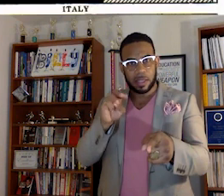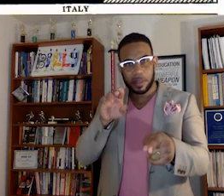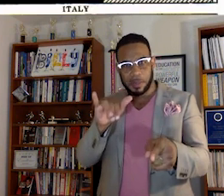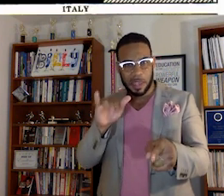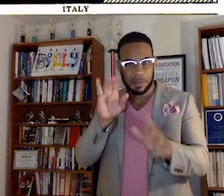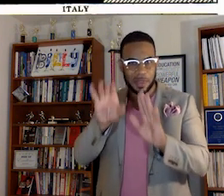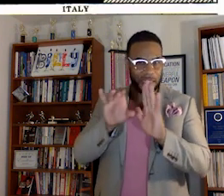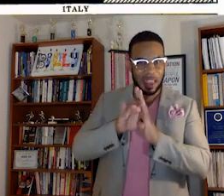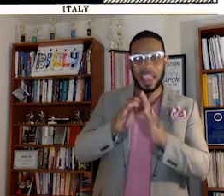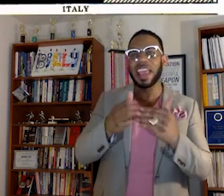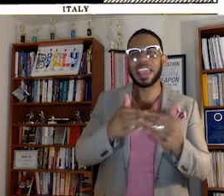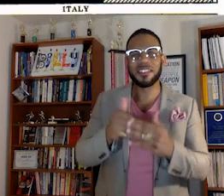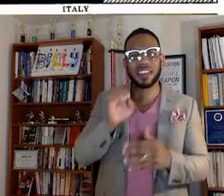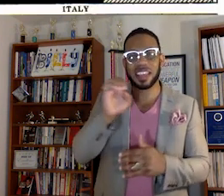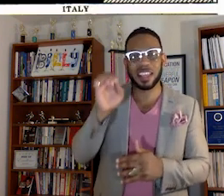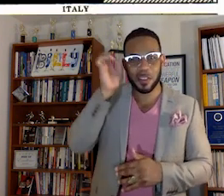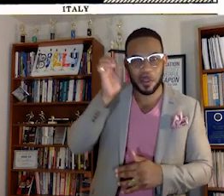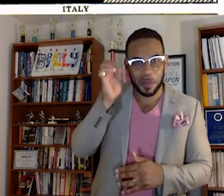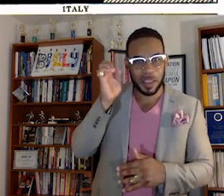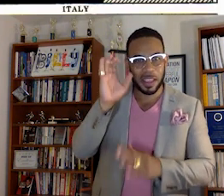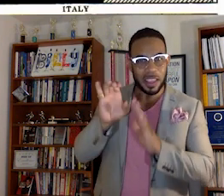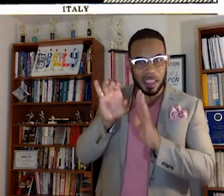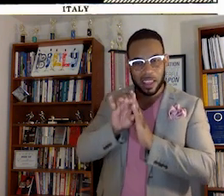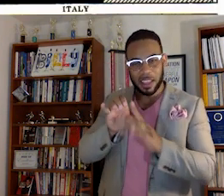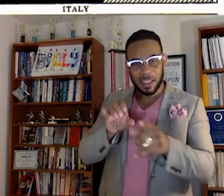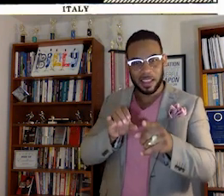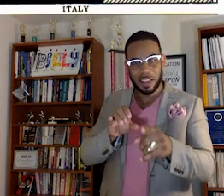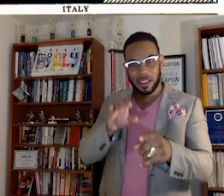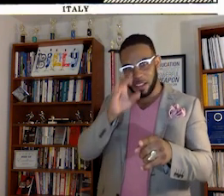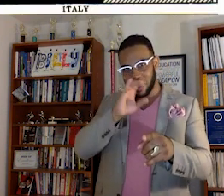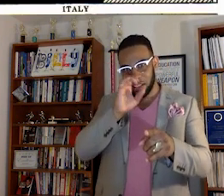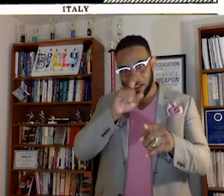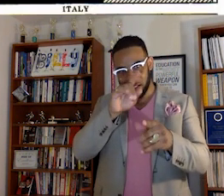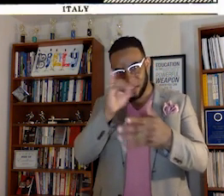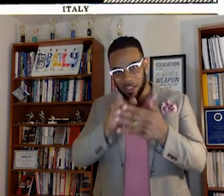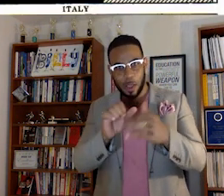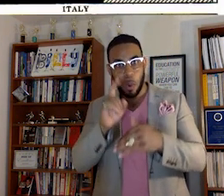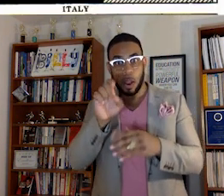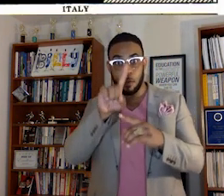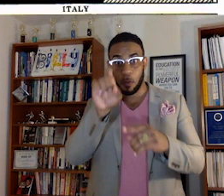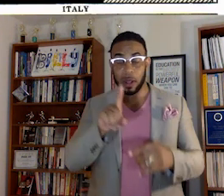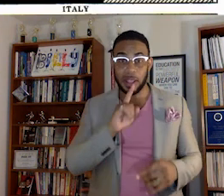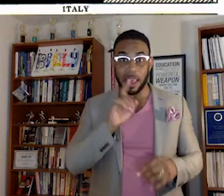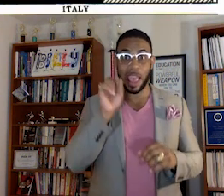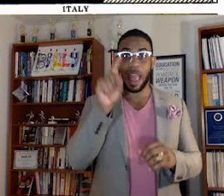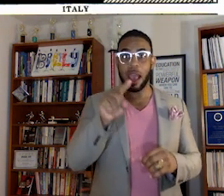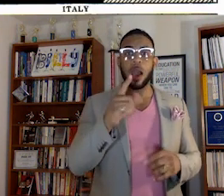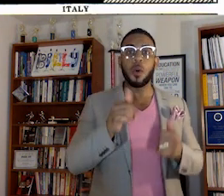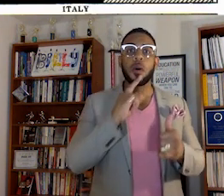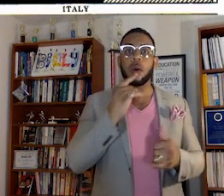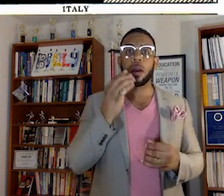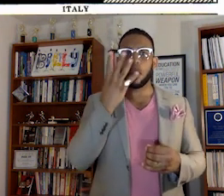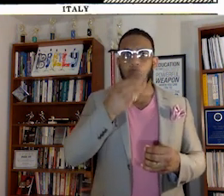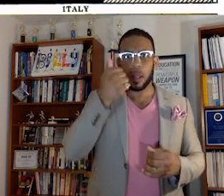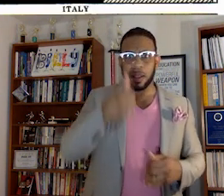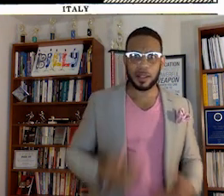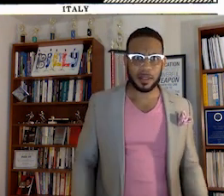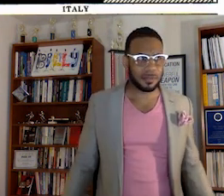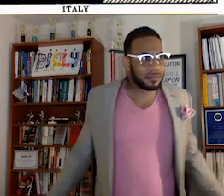caricature, even Eastern European caricatures in one of the questions asking which one is prettier.